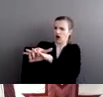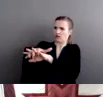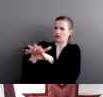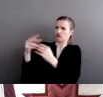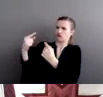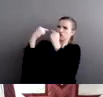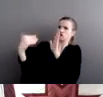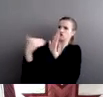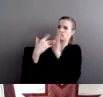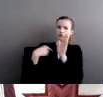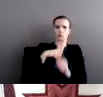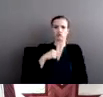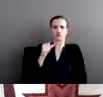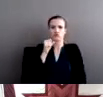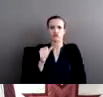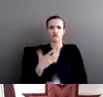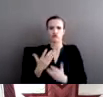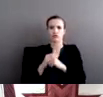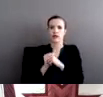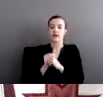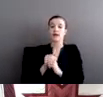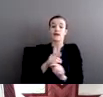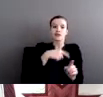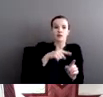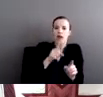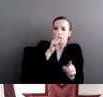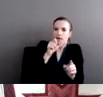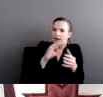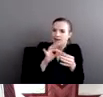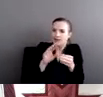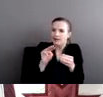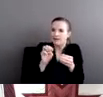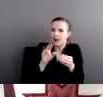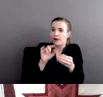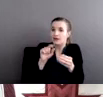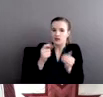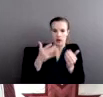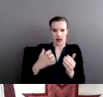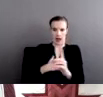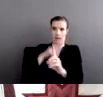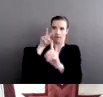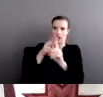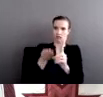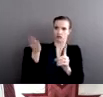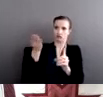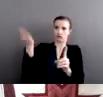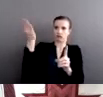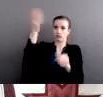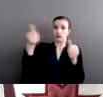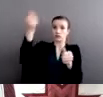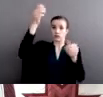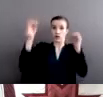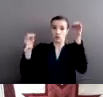they wouldn't even get to the merits of the lawsuit. They appealed it all the way to the U.S. Supreme Court, saying along the way through